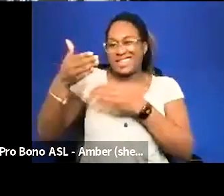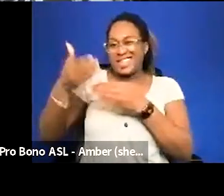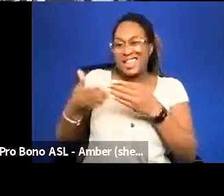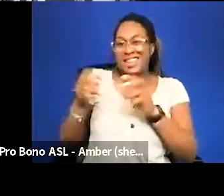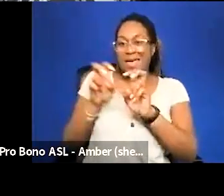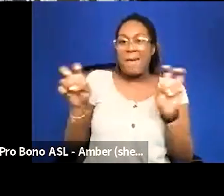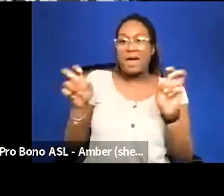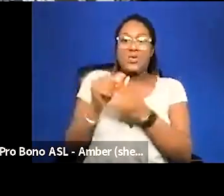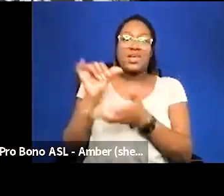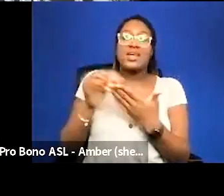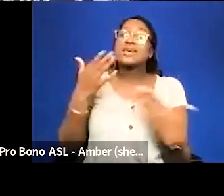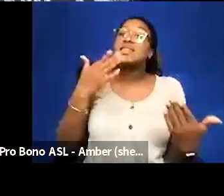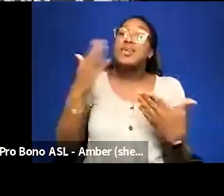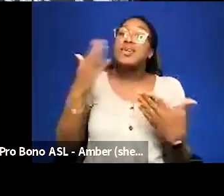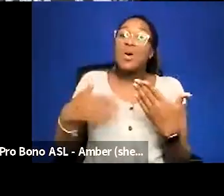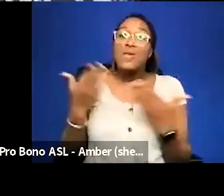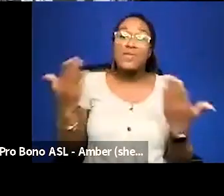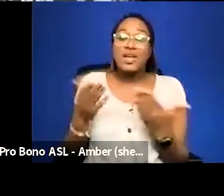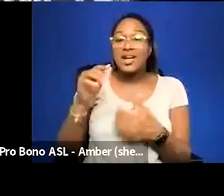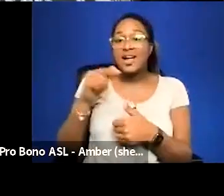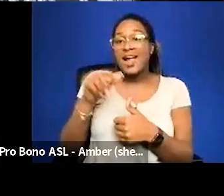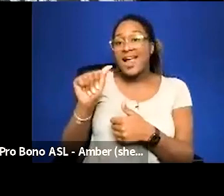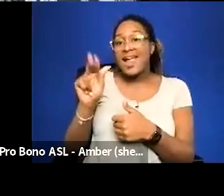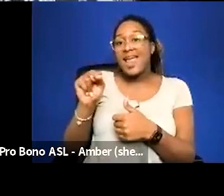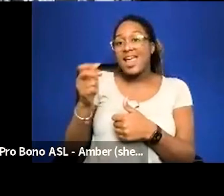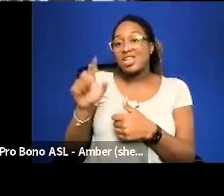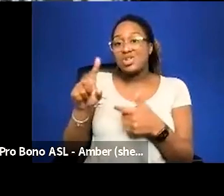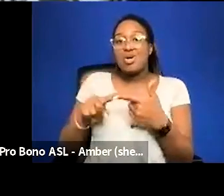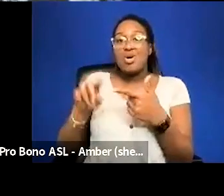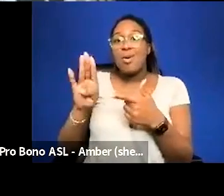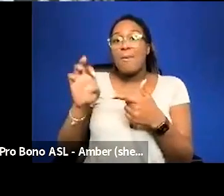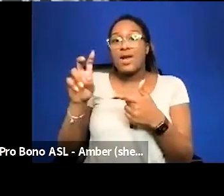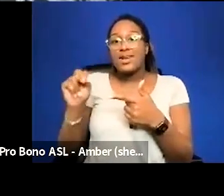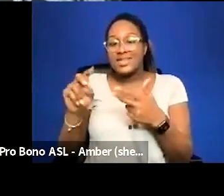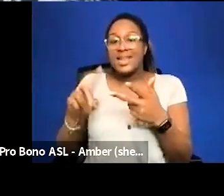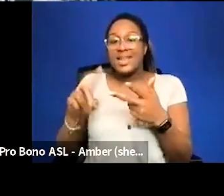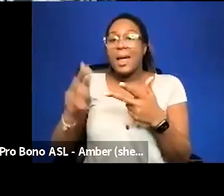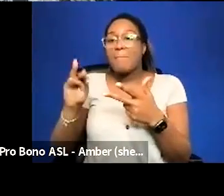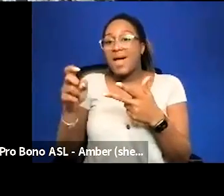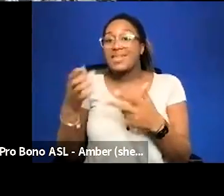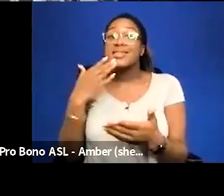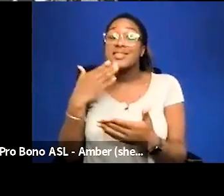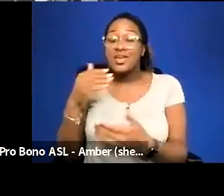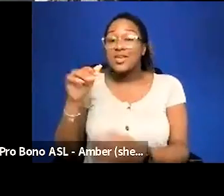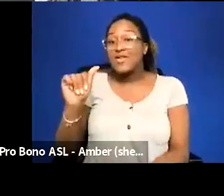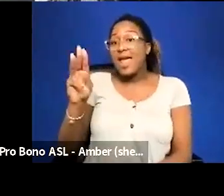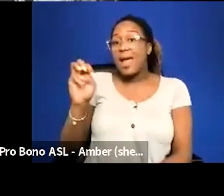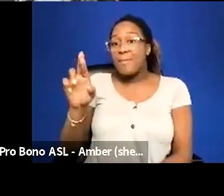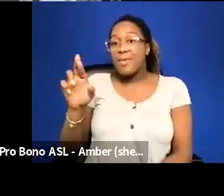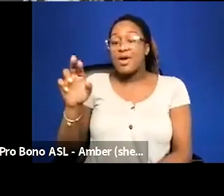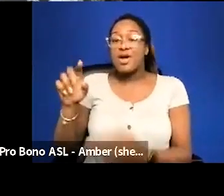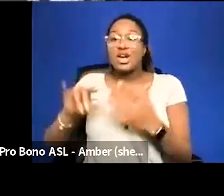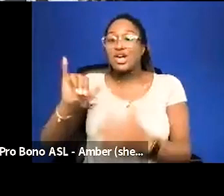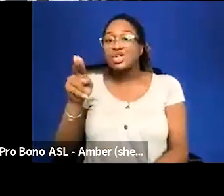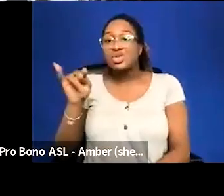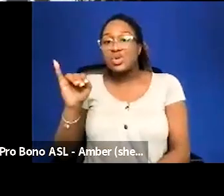thank you all for being here angel brandon and max thank you to amber and junie from pro bono to all